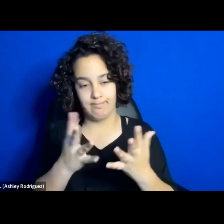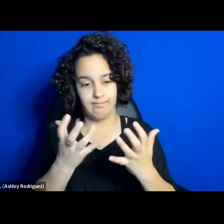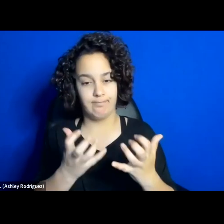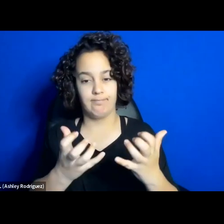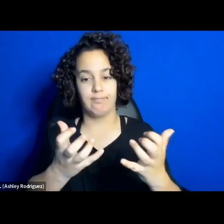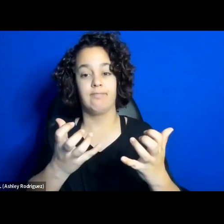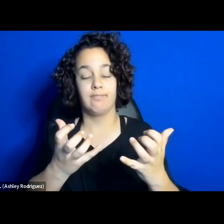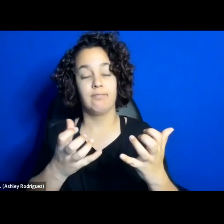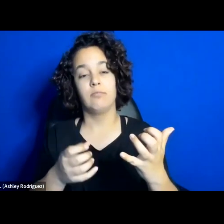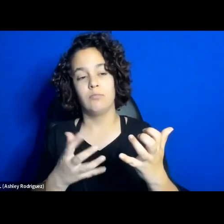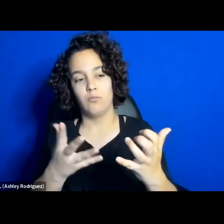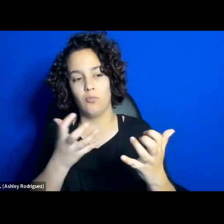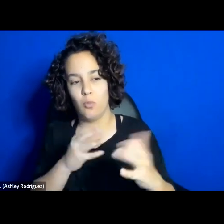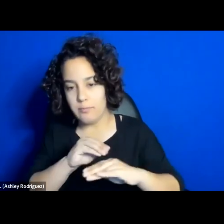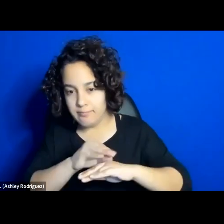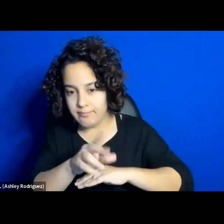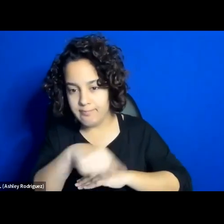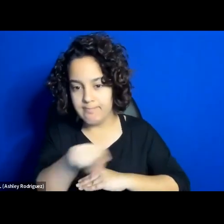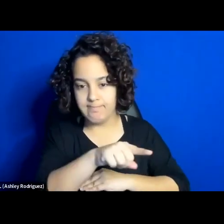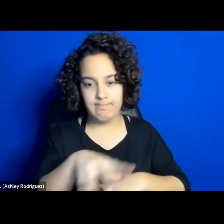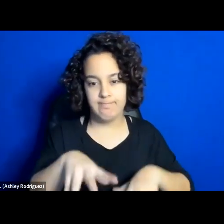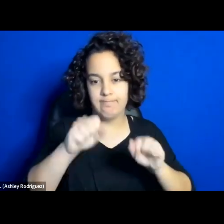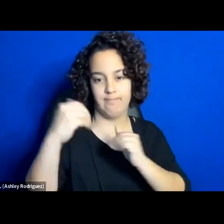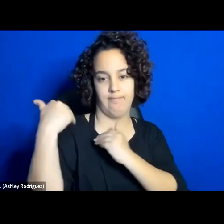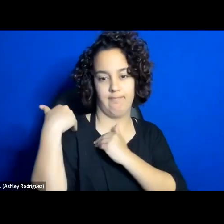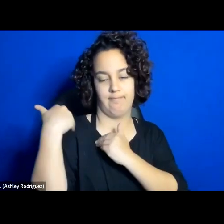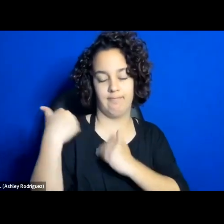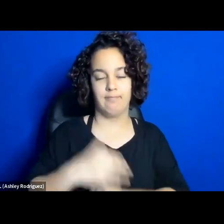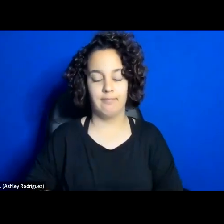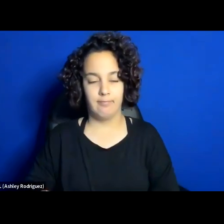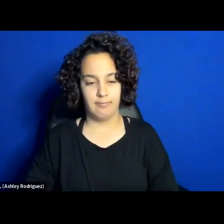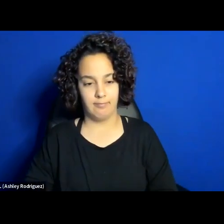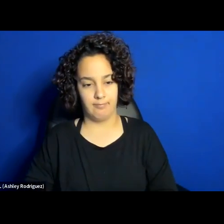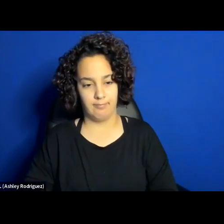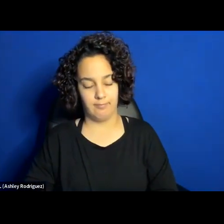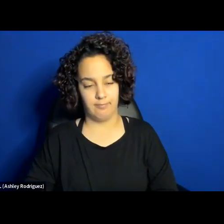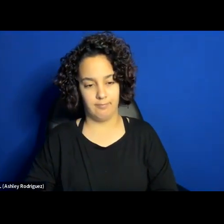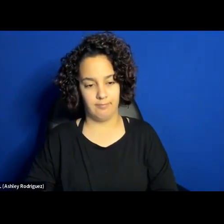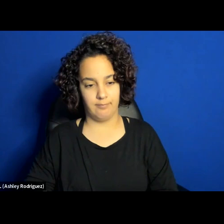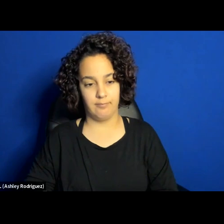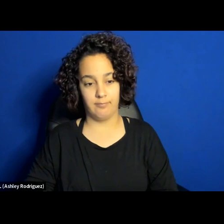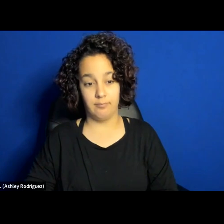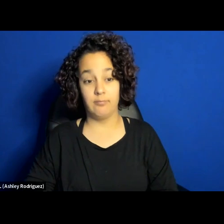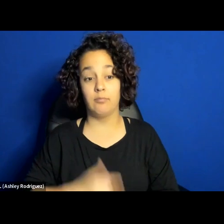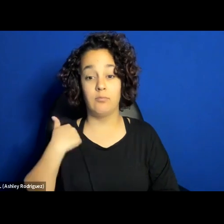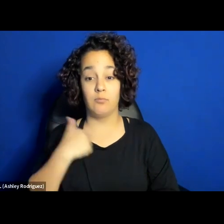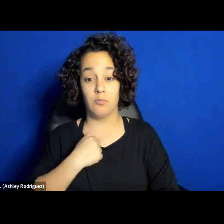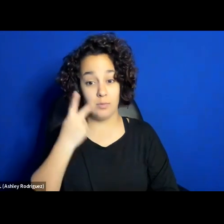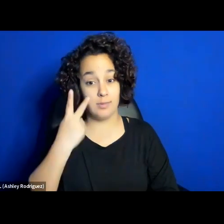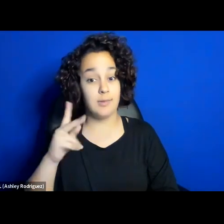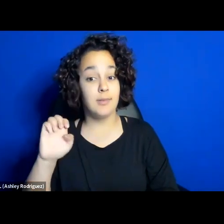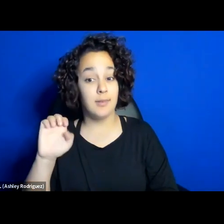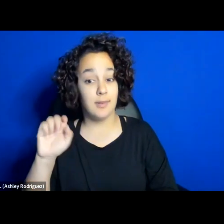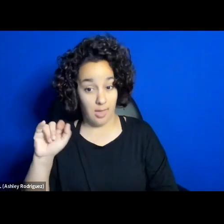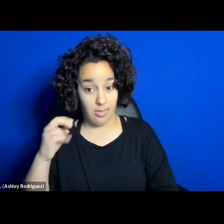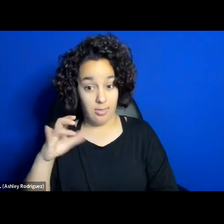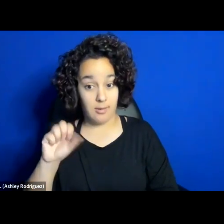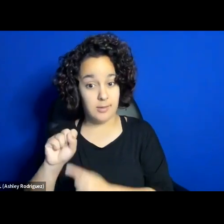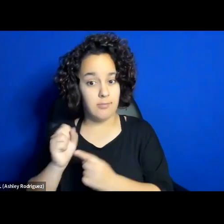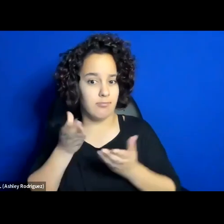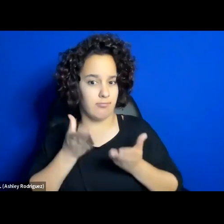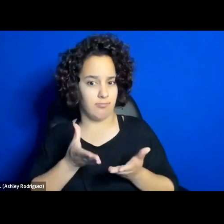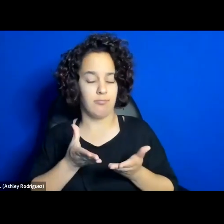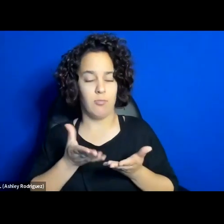responsibility for what is going on. But now we see that the ethics of is there, yes, they want to activate their, you know,